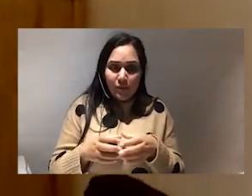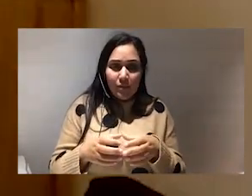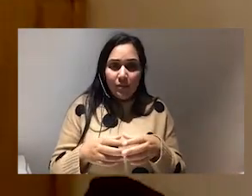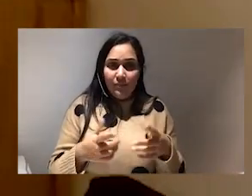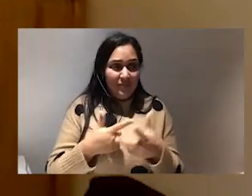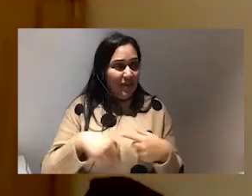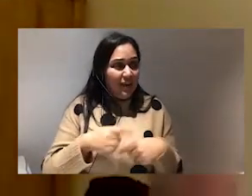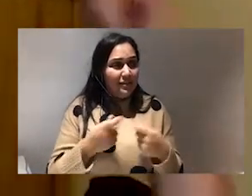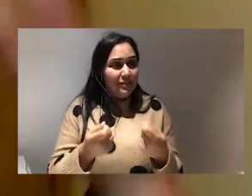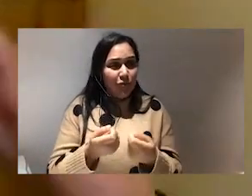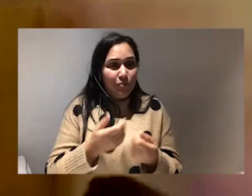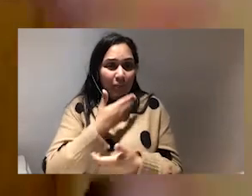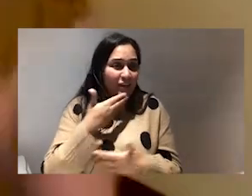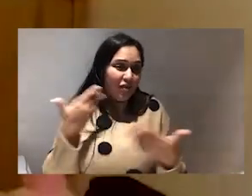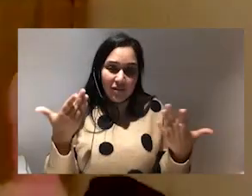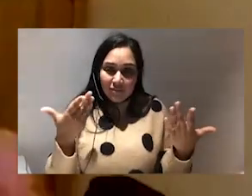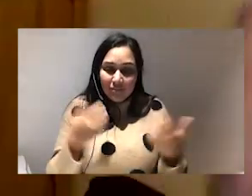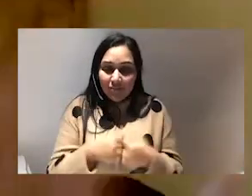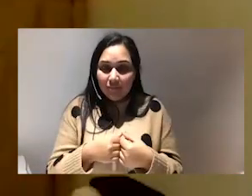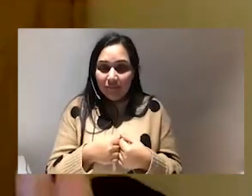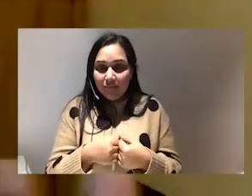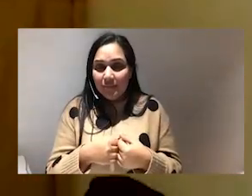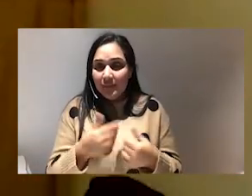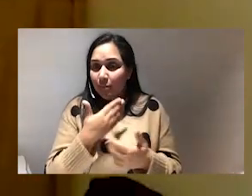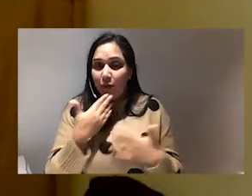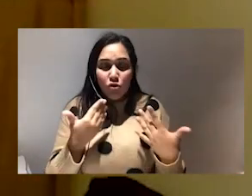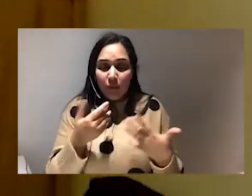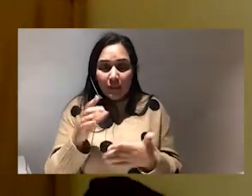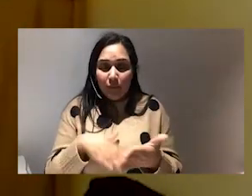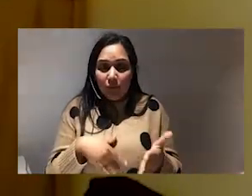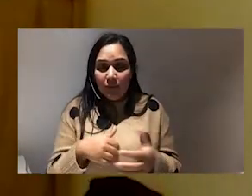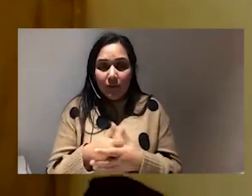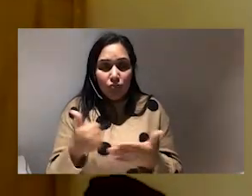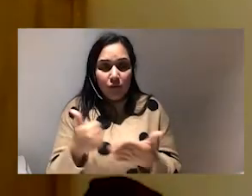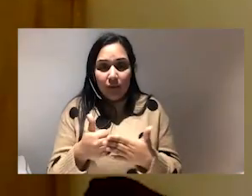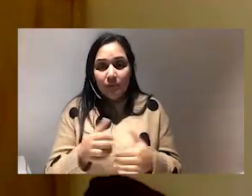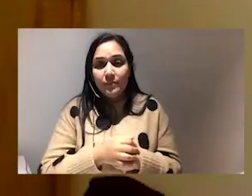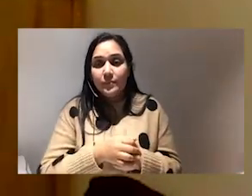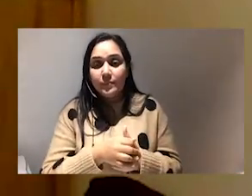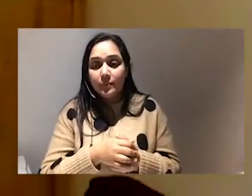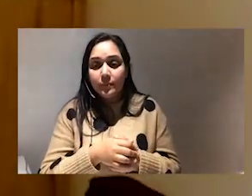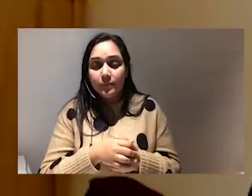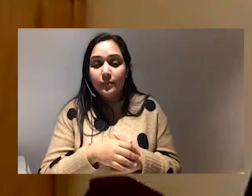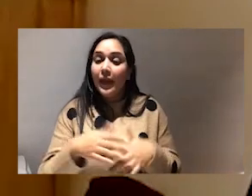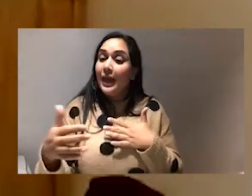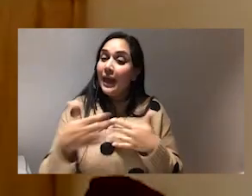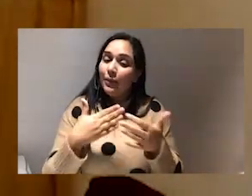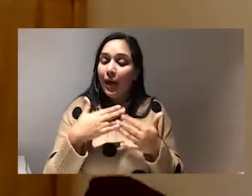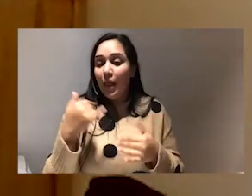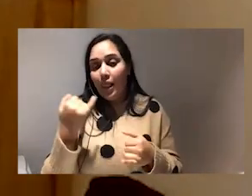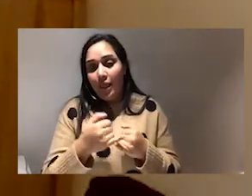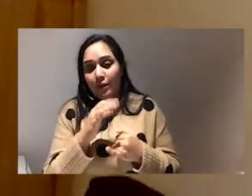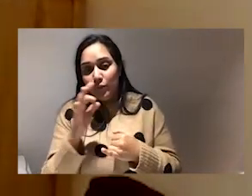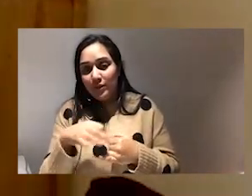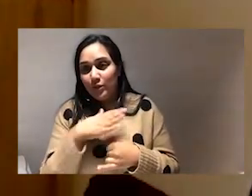for me like that's that's pleasure it's pleasurable it's absolutely brilliant um anyway last question